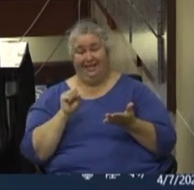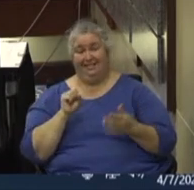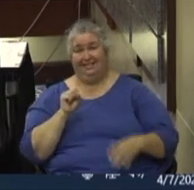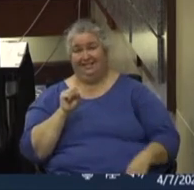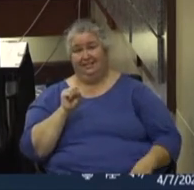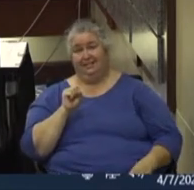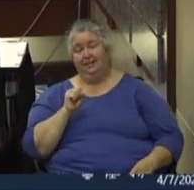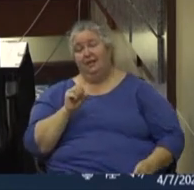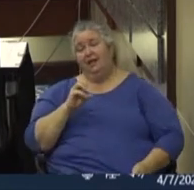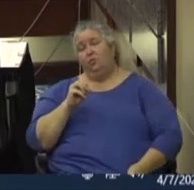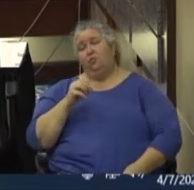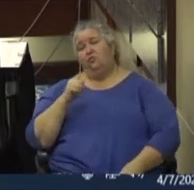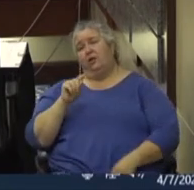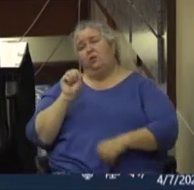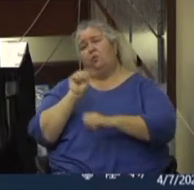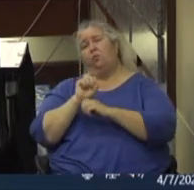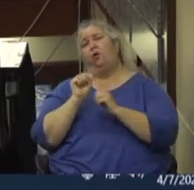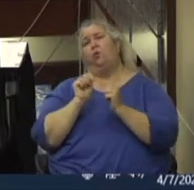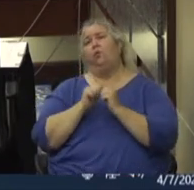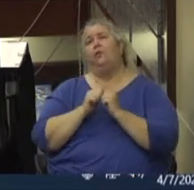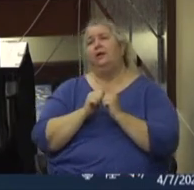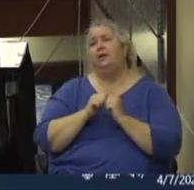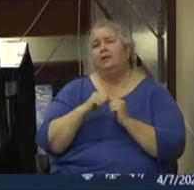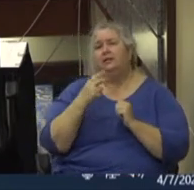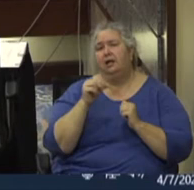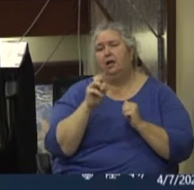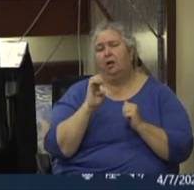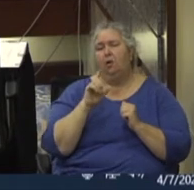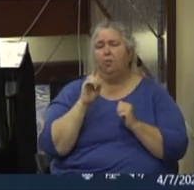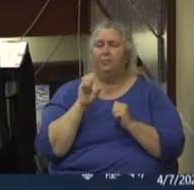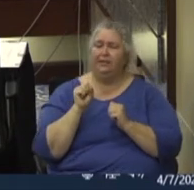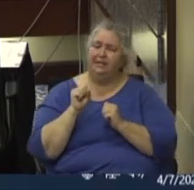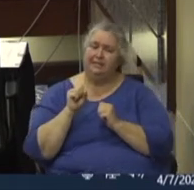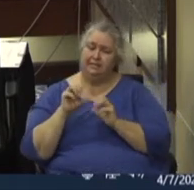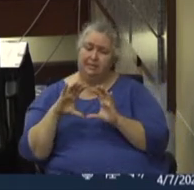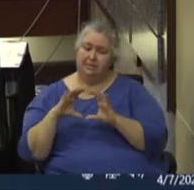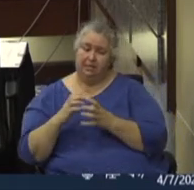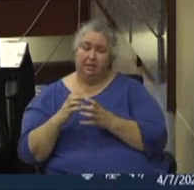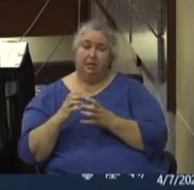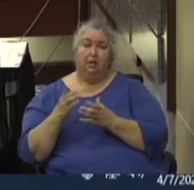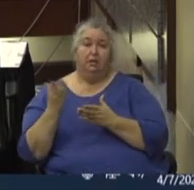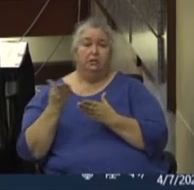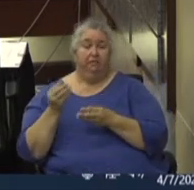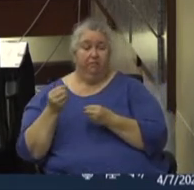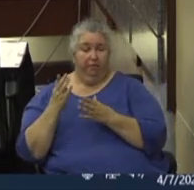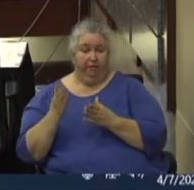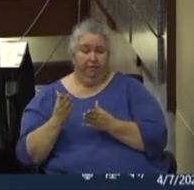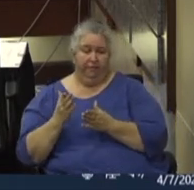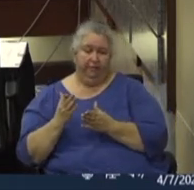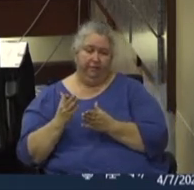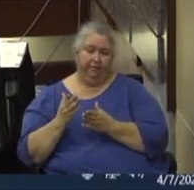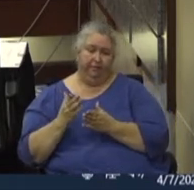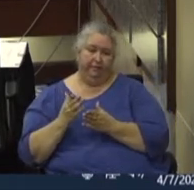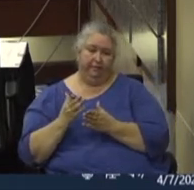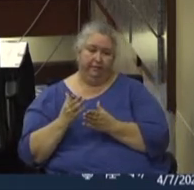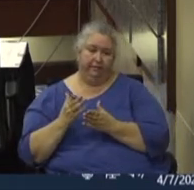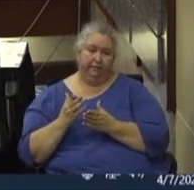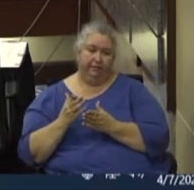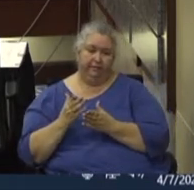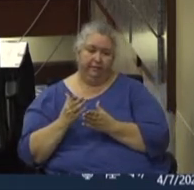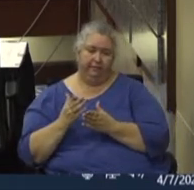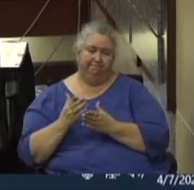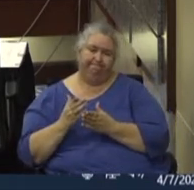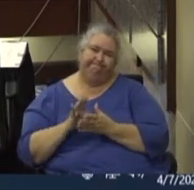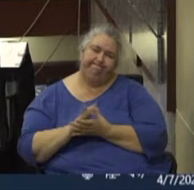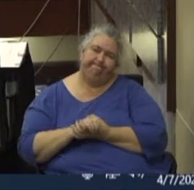um, work with our entire homeless coalition, all of our service providers who, you know, I